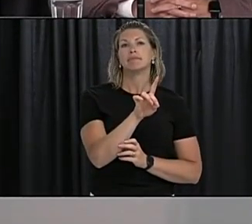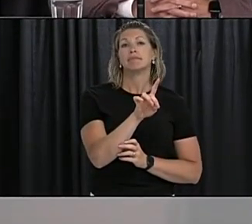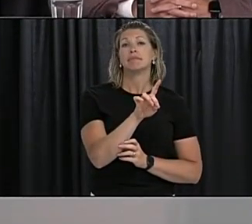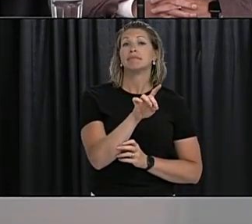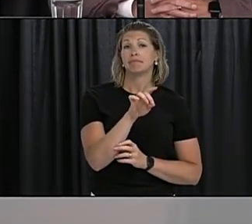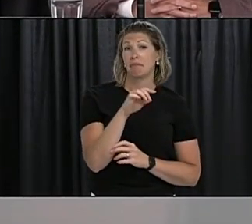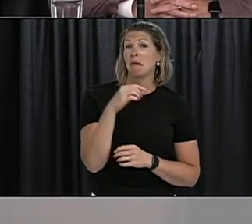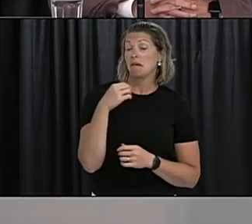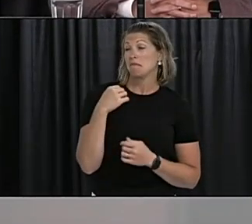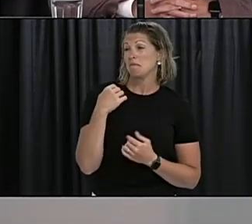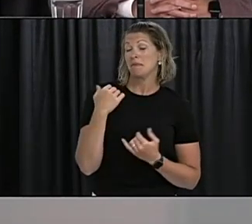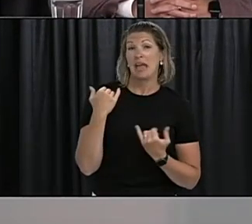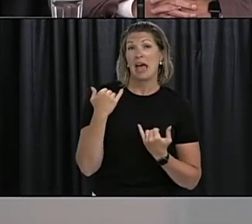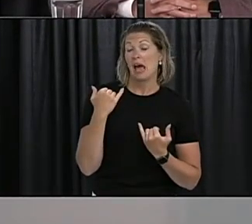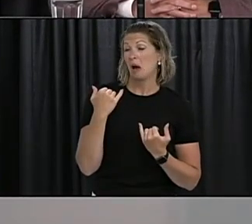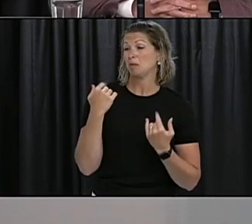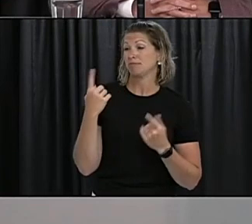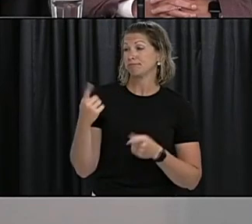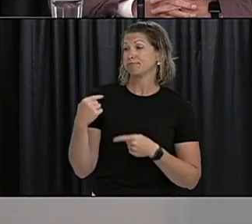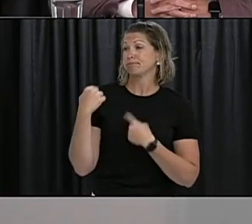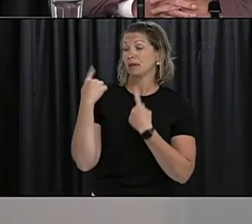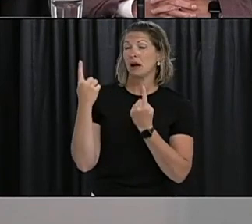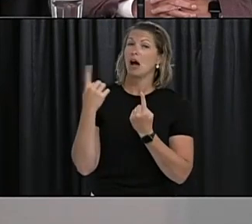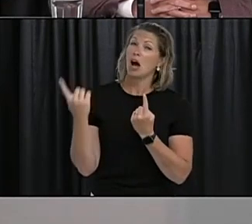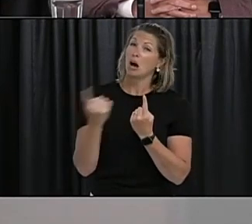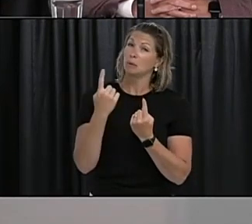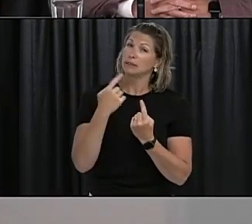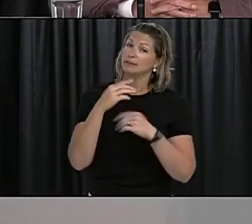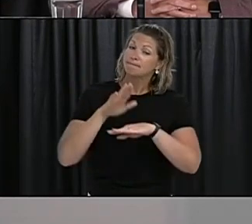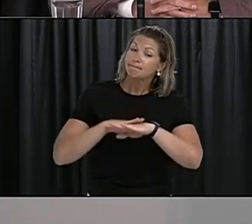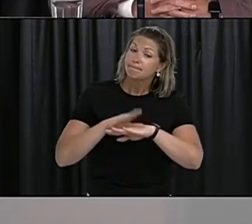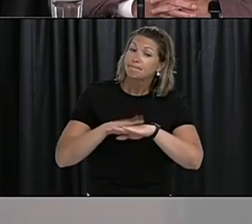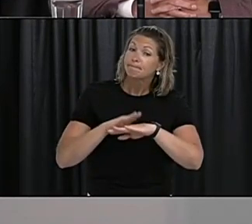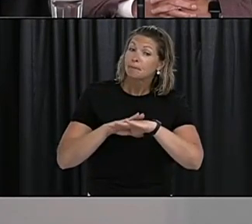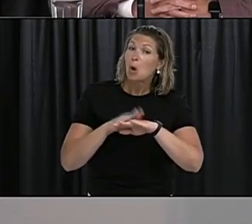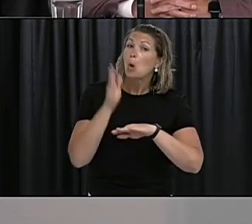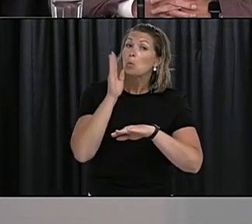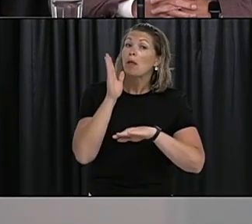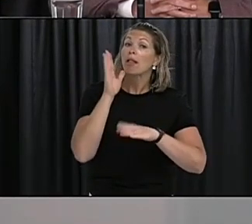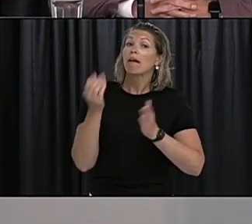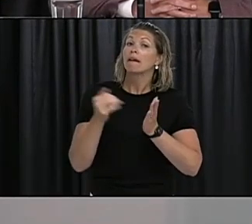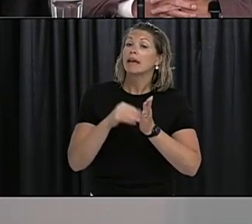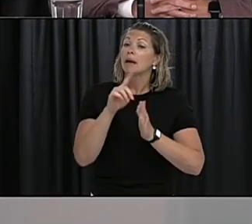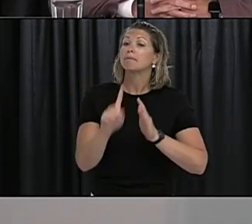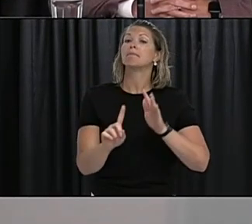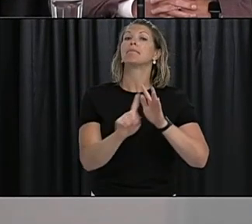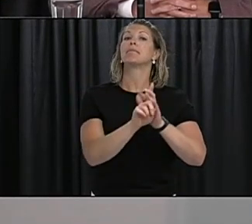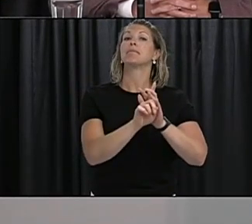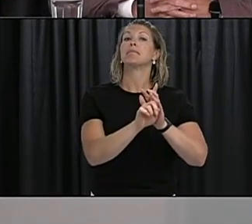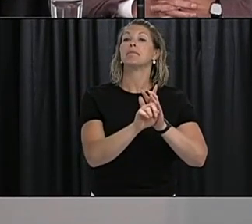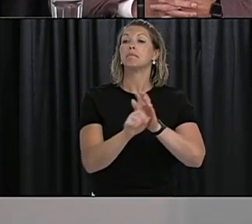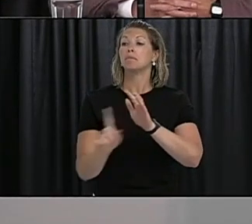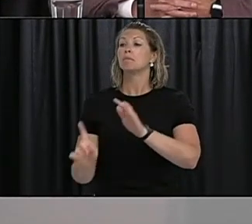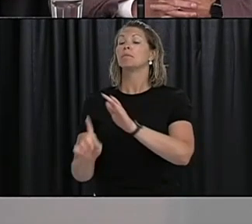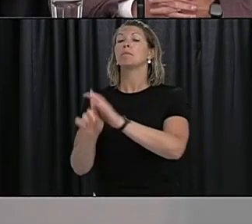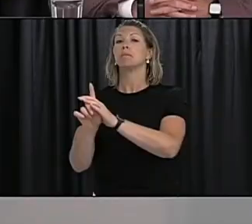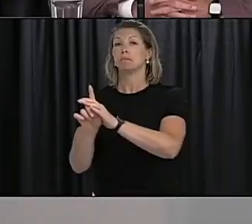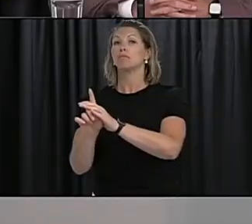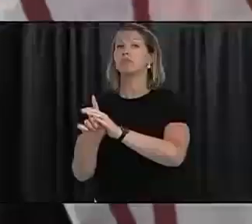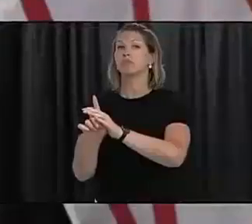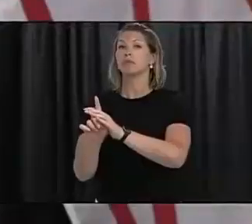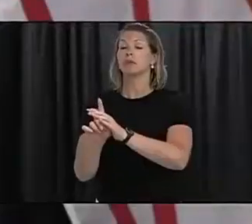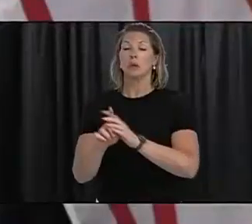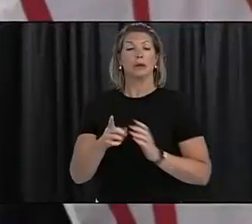number of weeks, indeed since we've announced the living life with COVID-19 in Newfoundland and Labrador, that